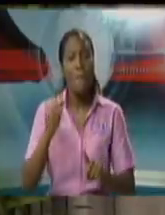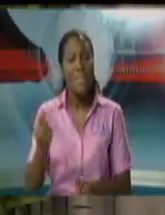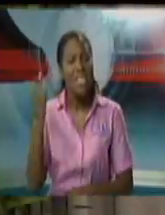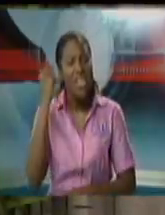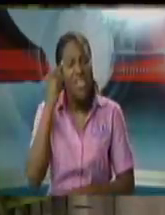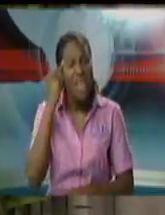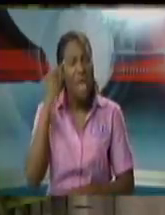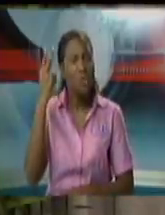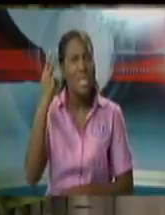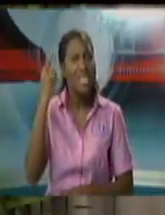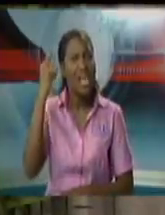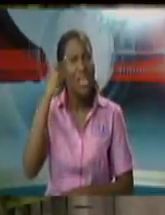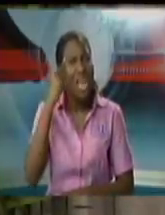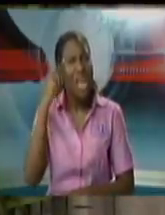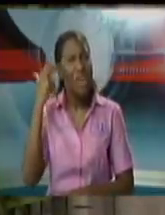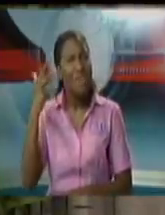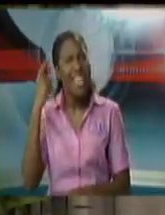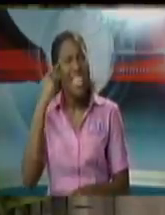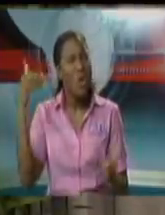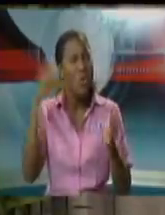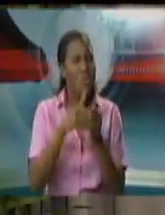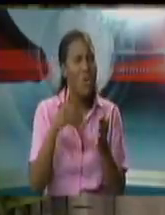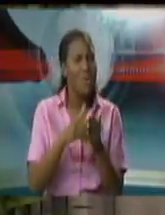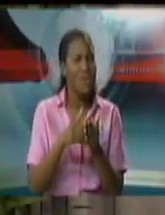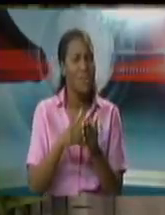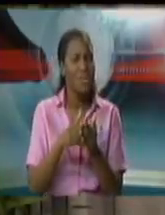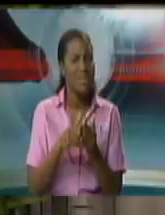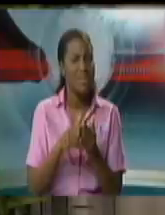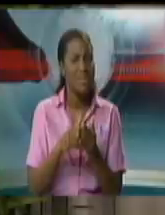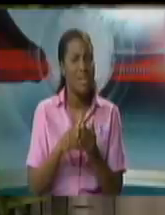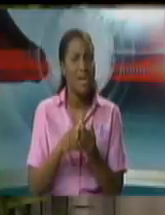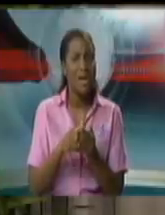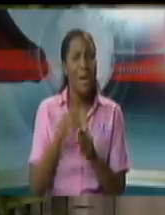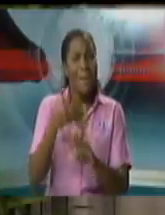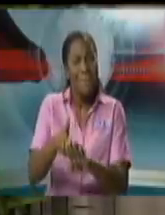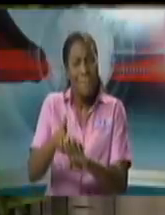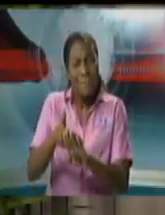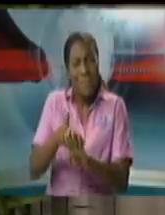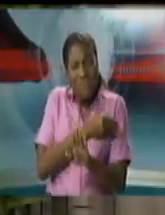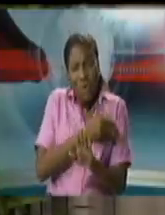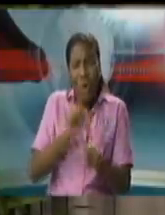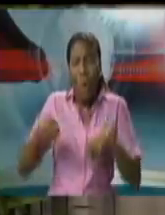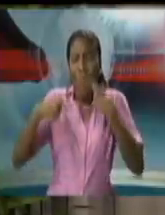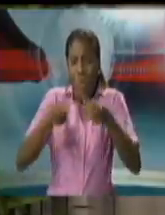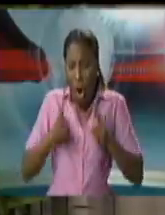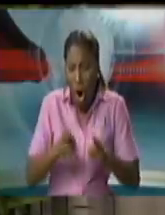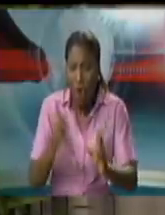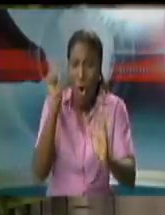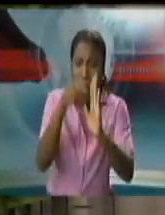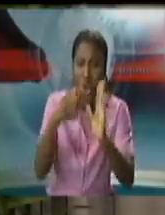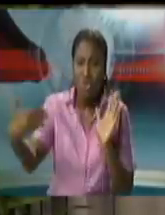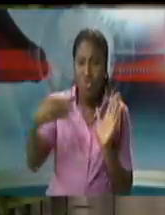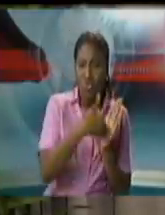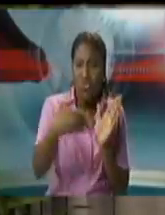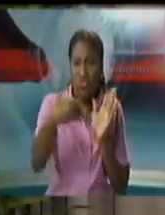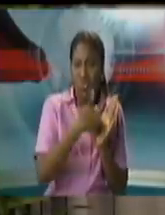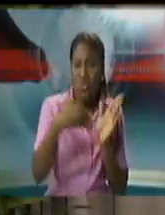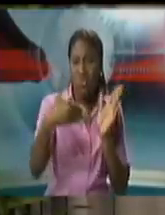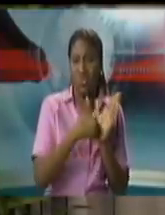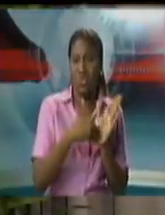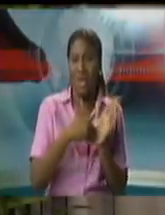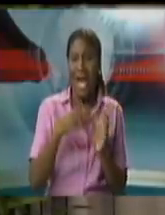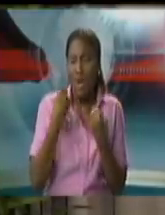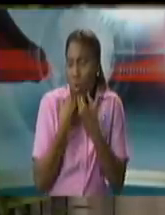three times as to how anxious we are to move the court and expend resources when we can simply treat with it